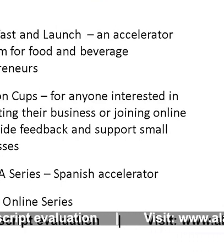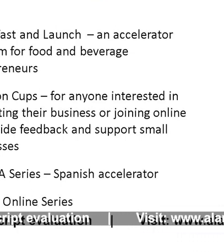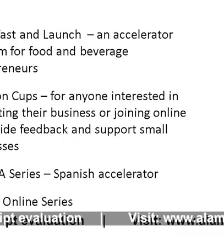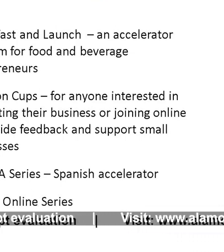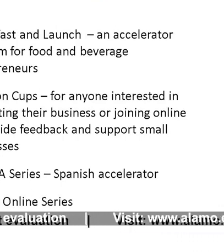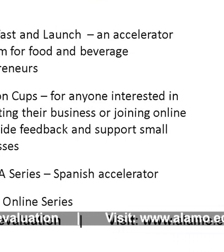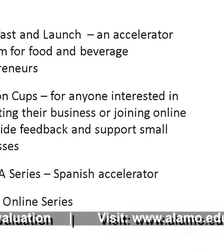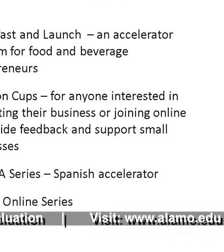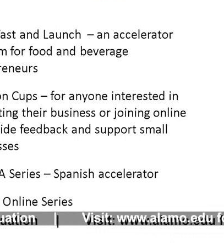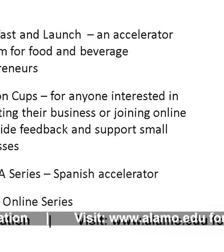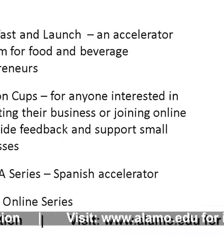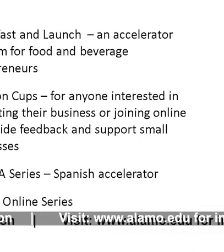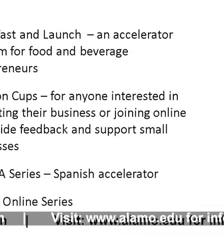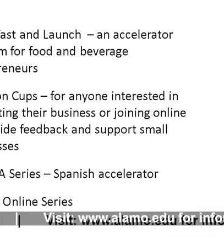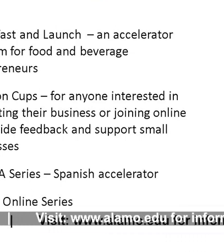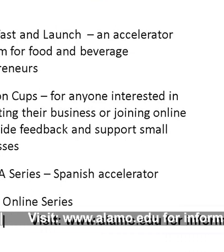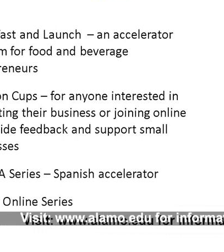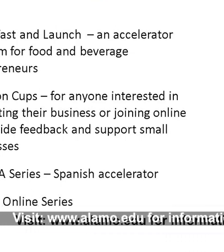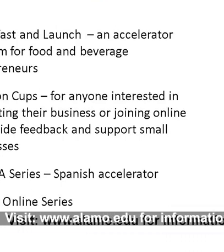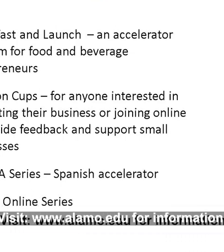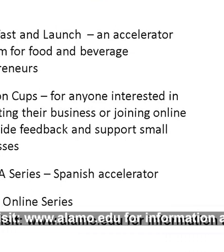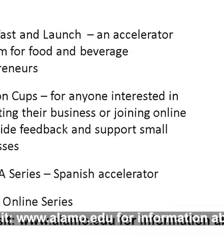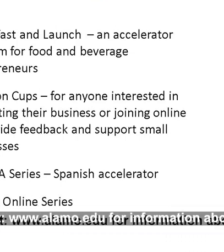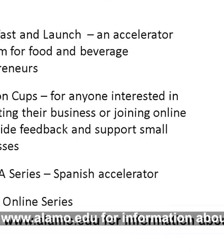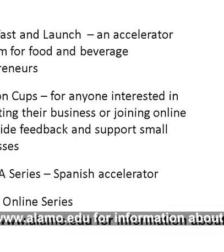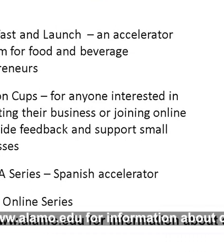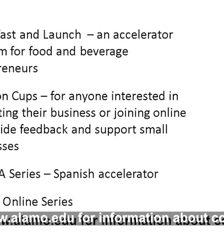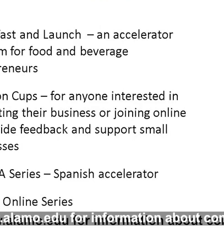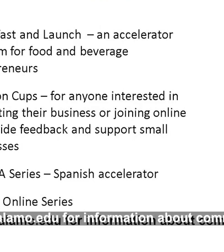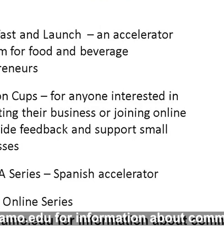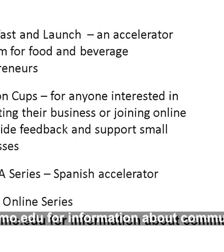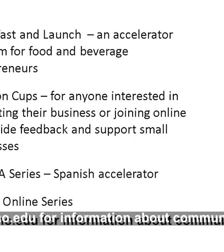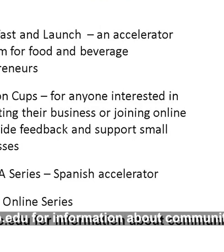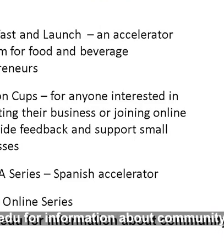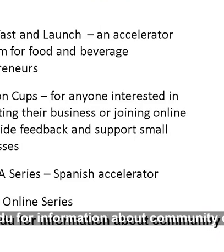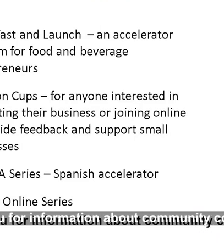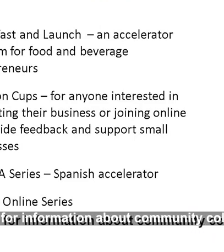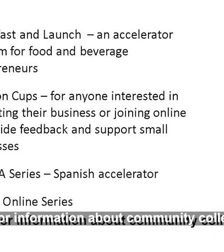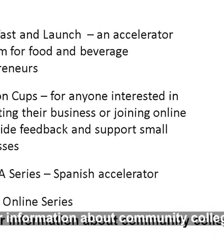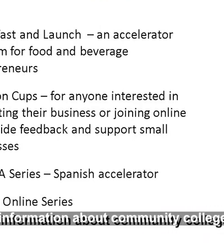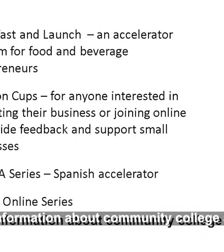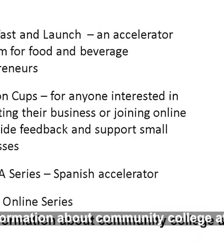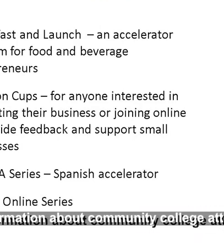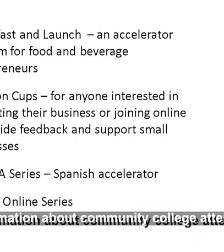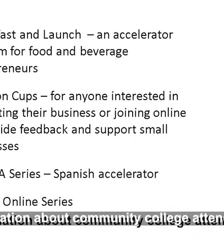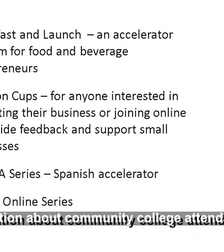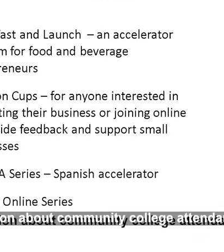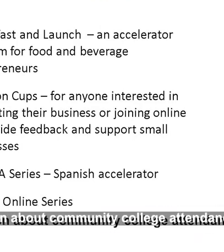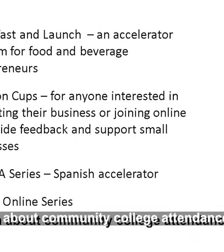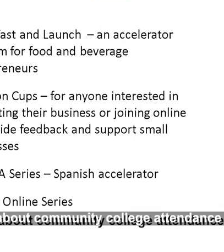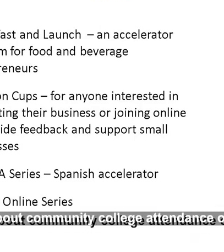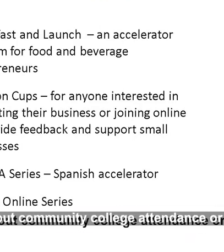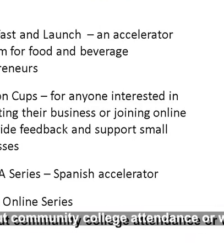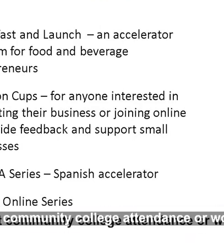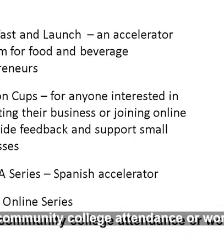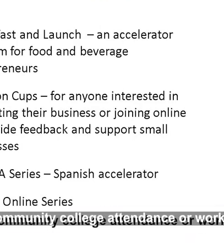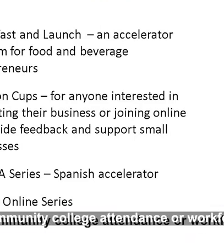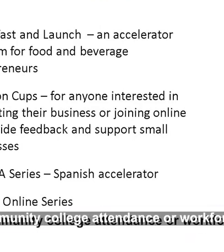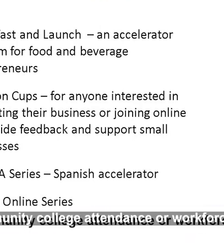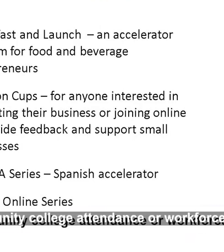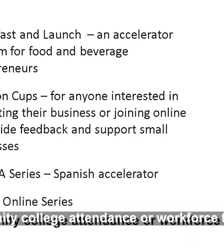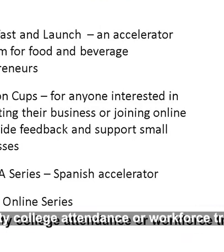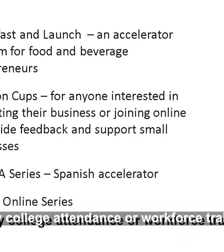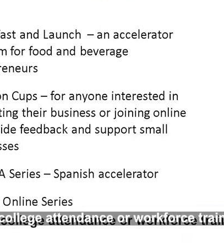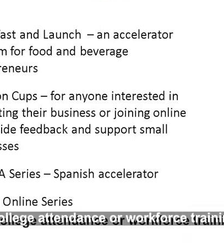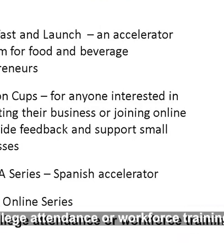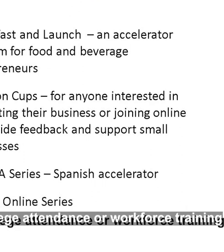especially now virtually, you know, was doing a report for our board of directors. Again, you know, lift fund is a not for profit organization. So I'm the